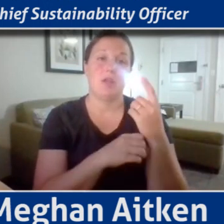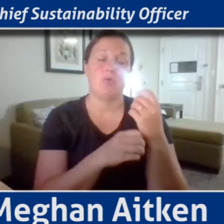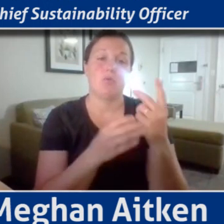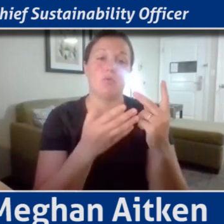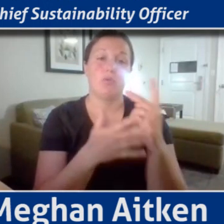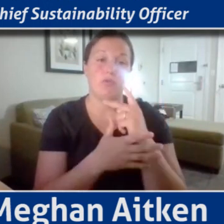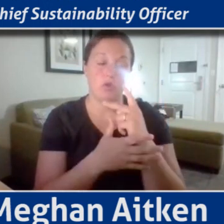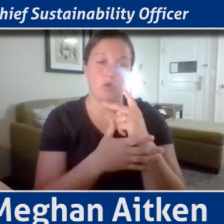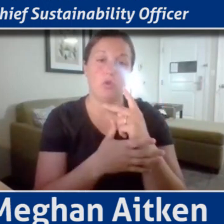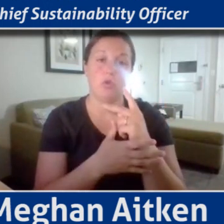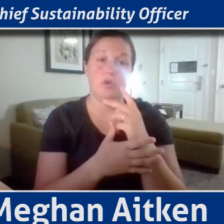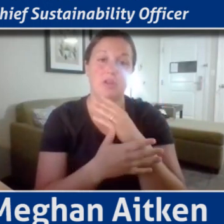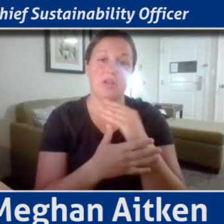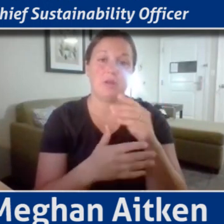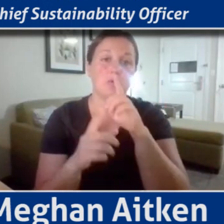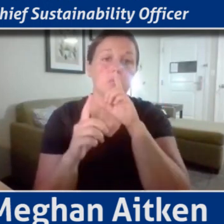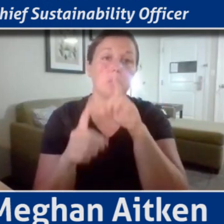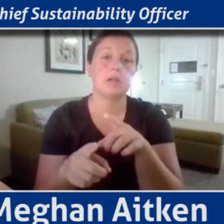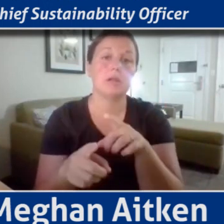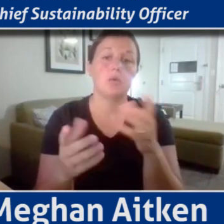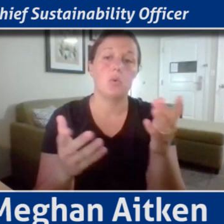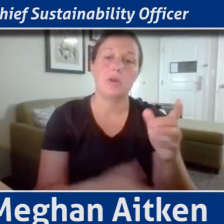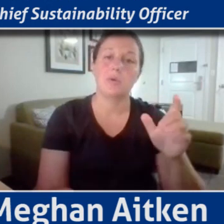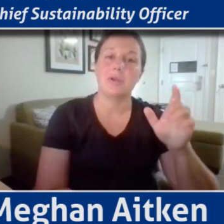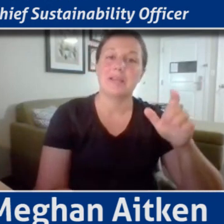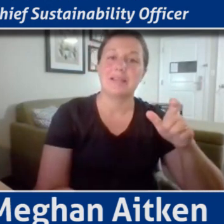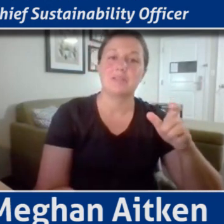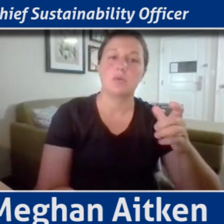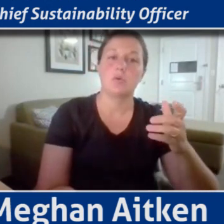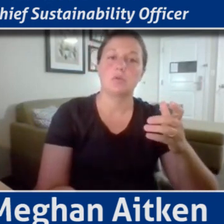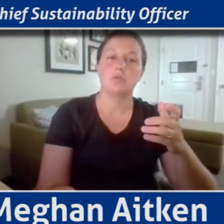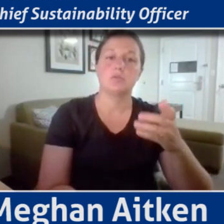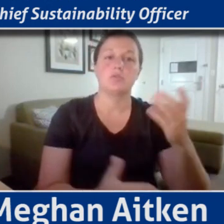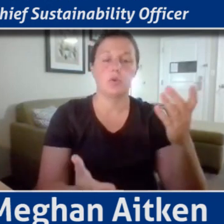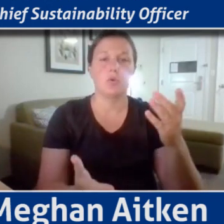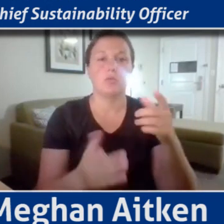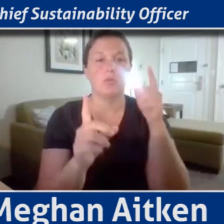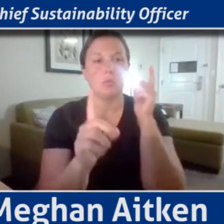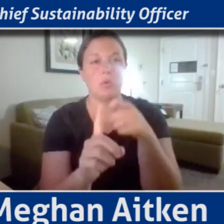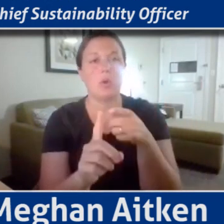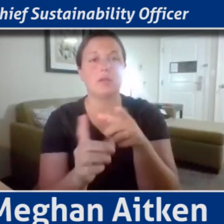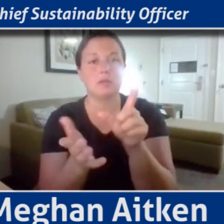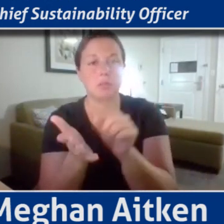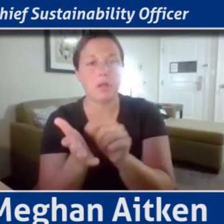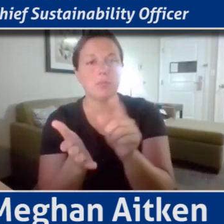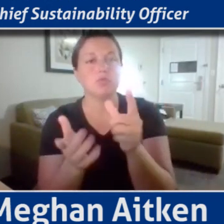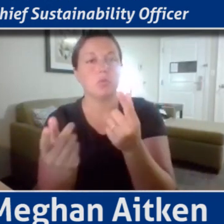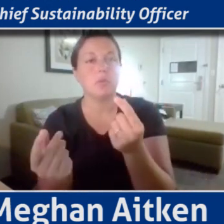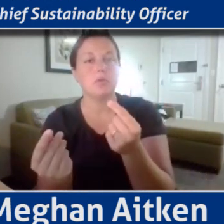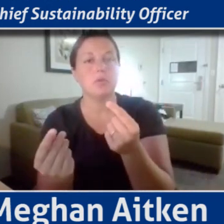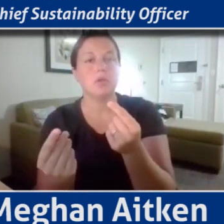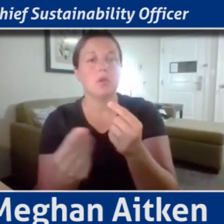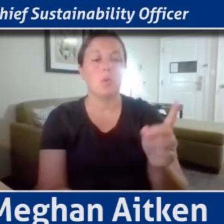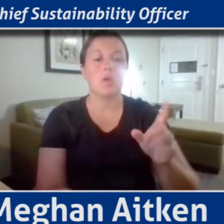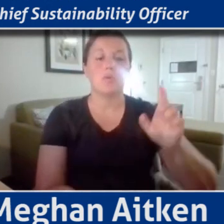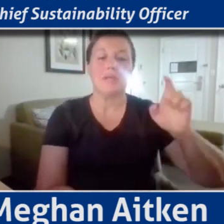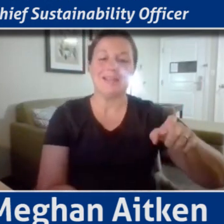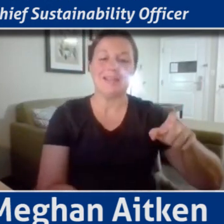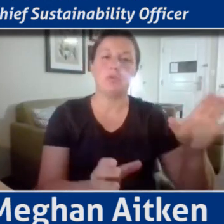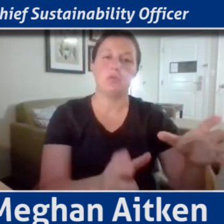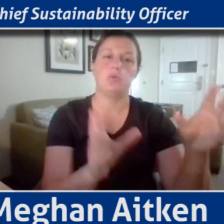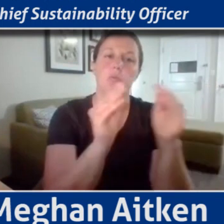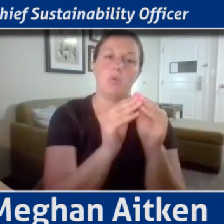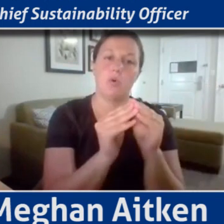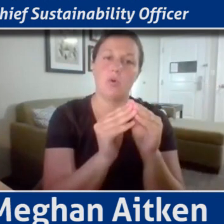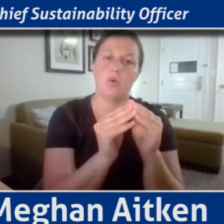about recognizing where are we not doing enough? Where could we be doing more? So that's what phase